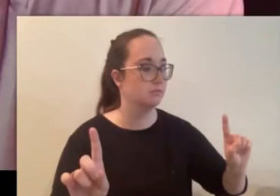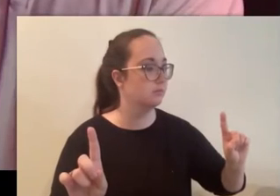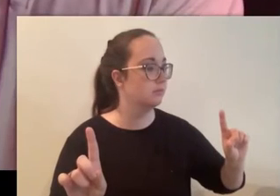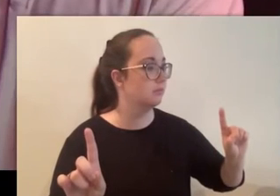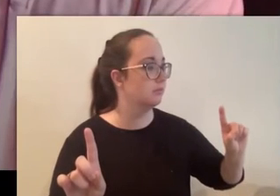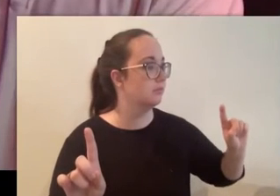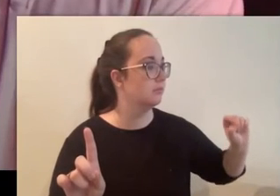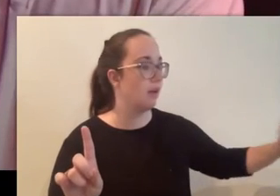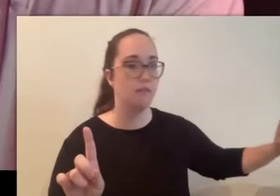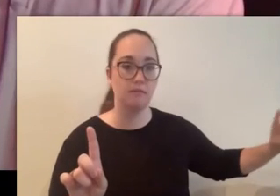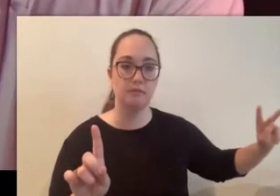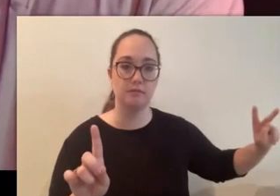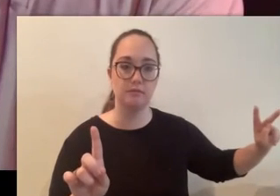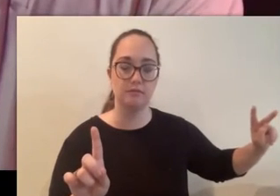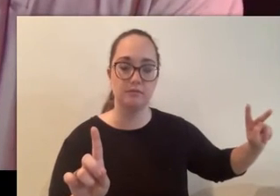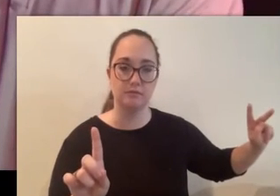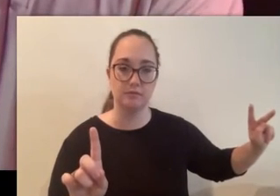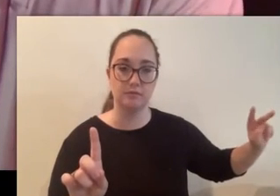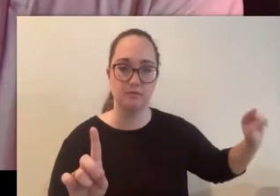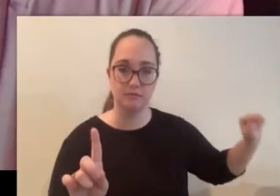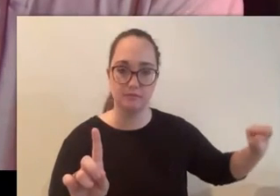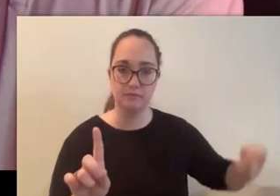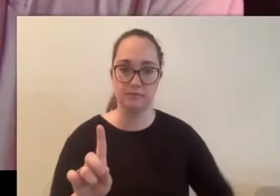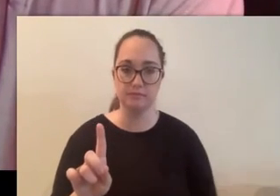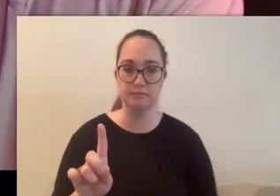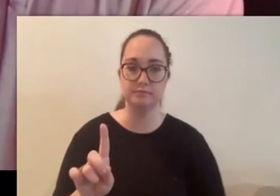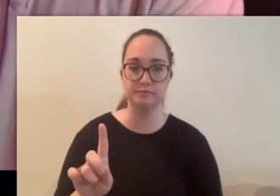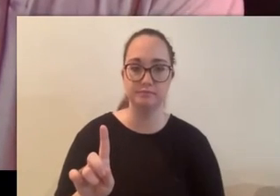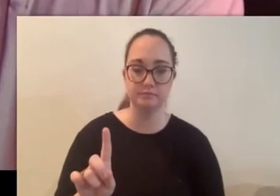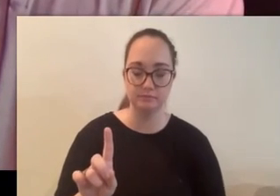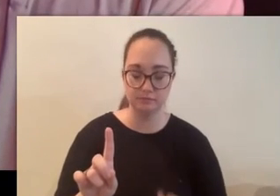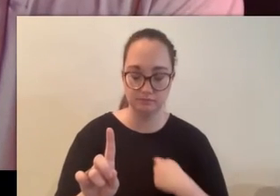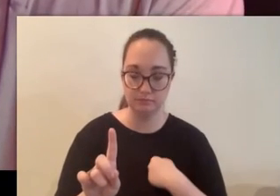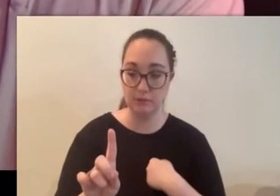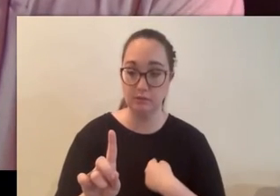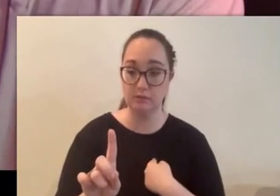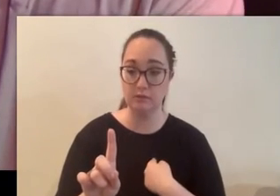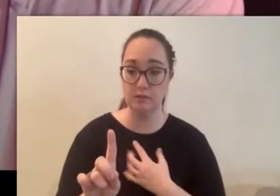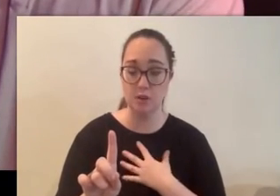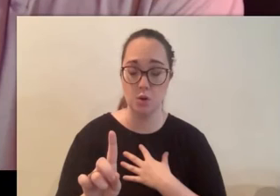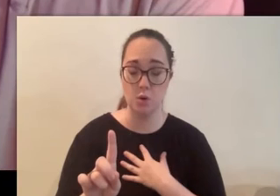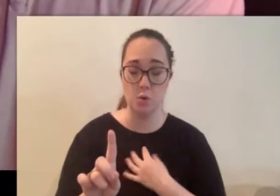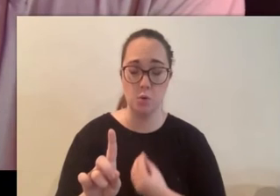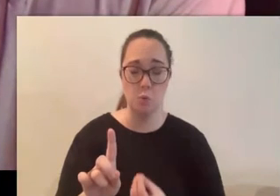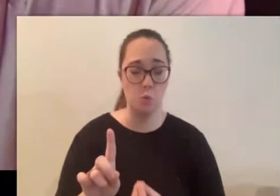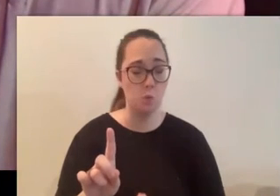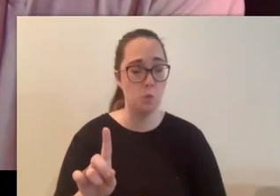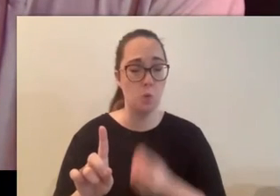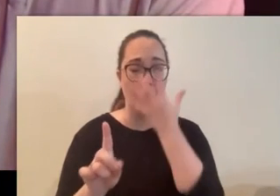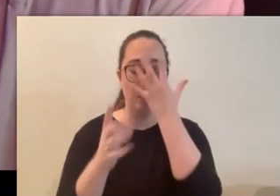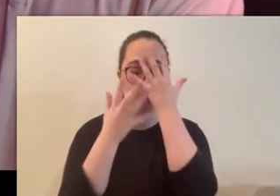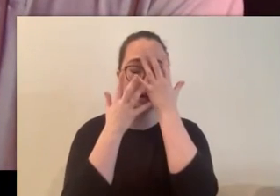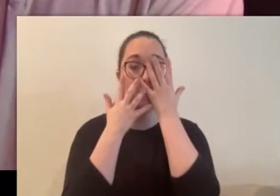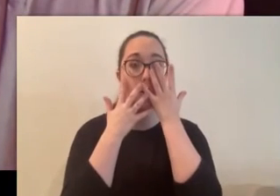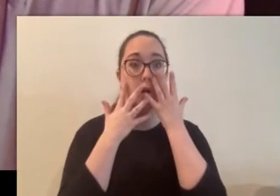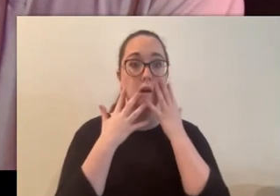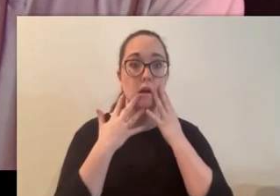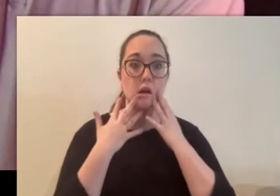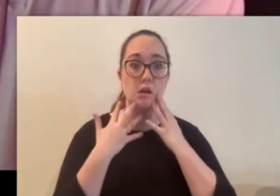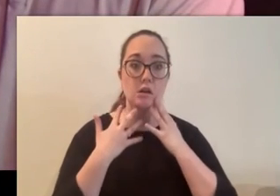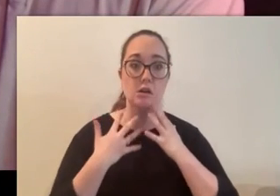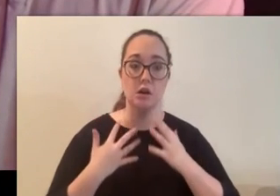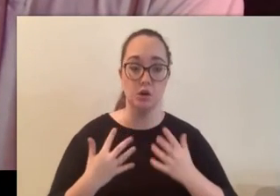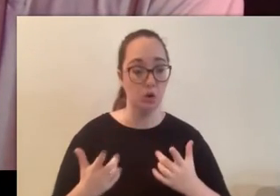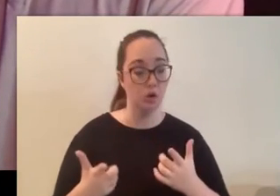back down the trail towards it came i was as white as a sheet of paper quickly i regained my composure